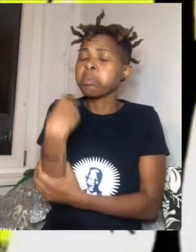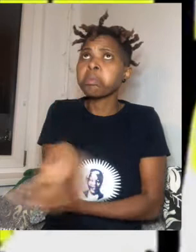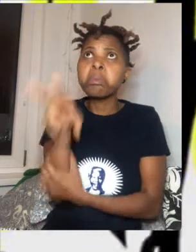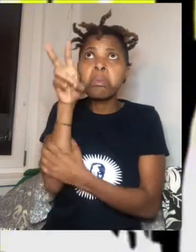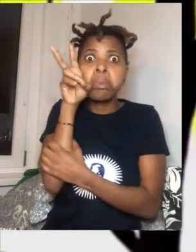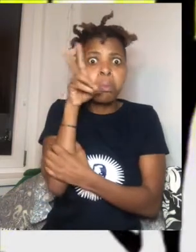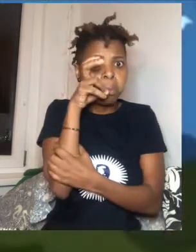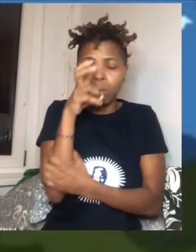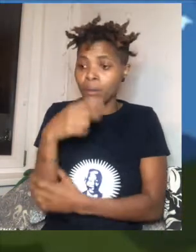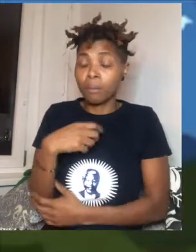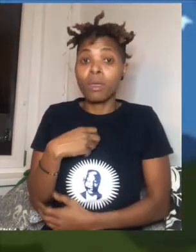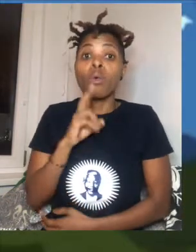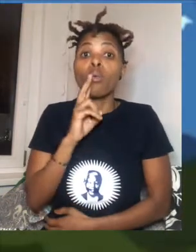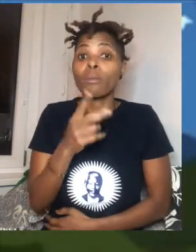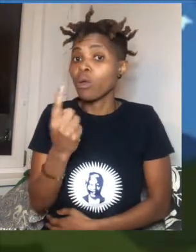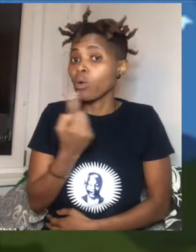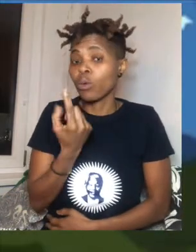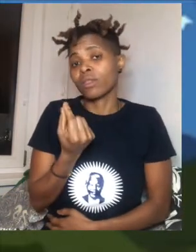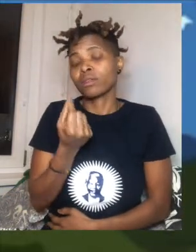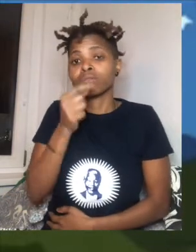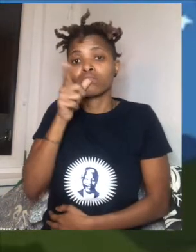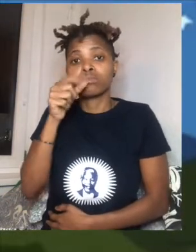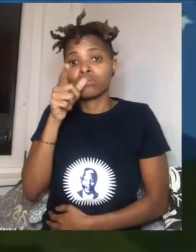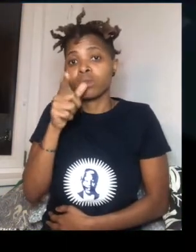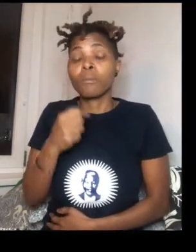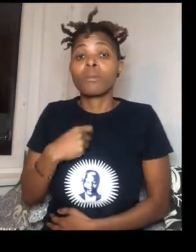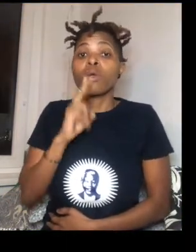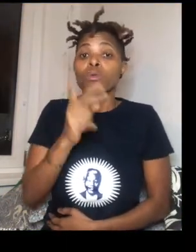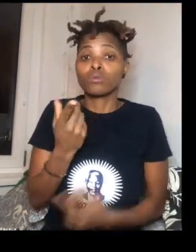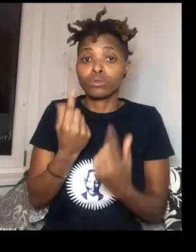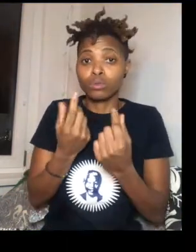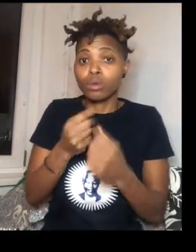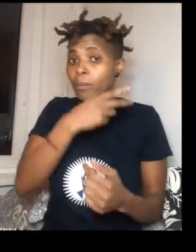will be a hummingbird. I will do the best I can.